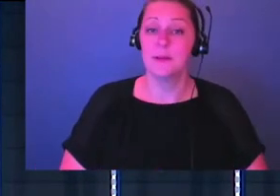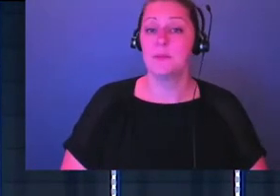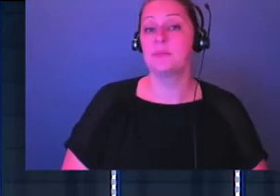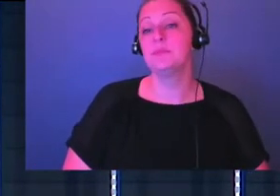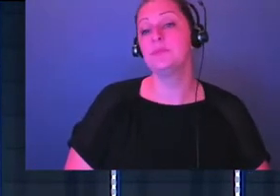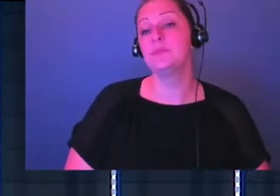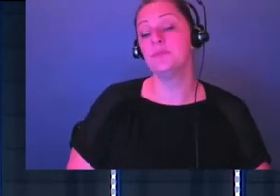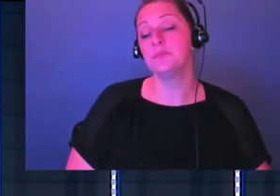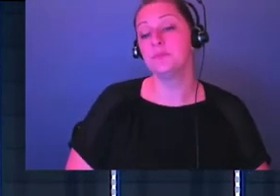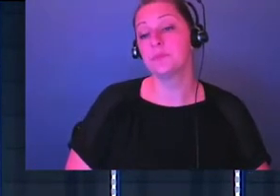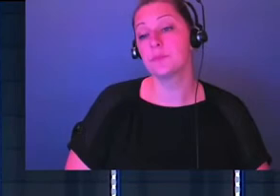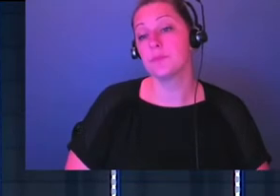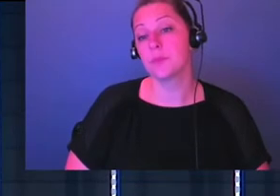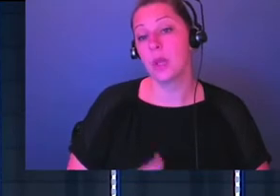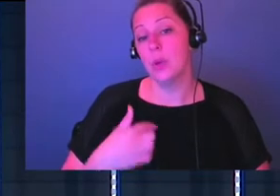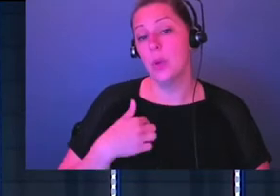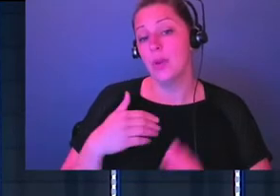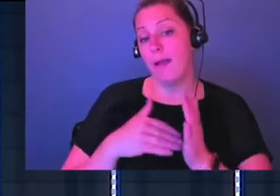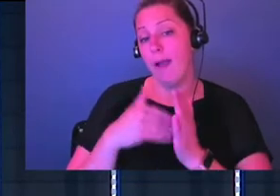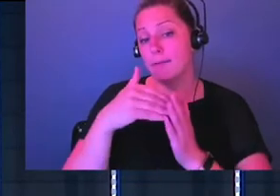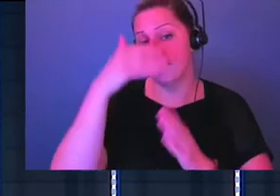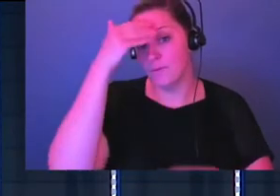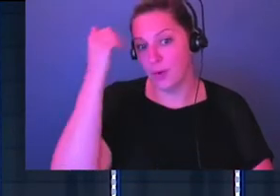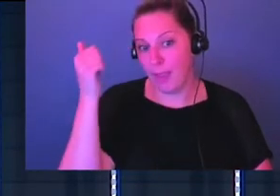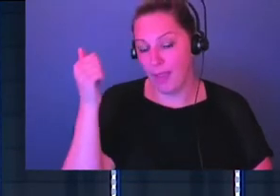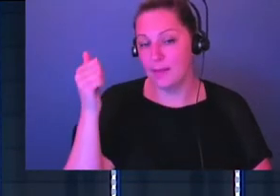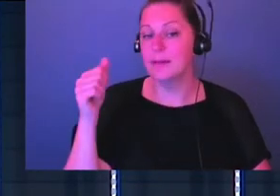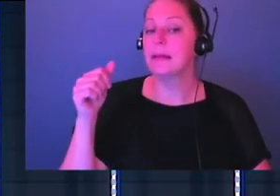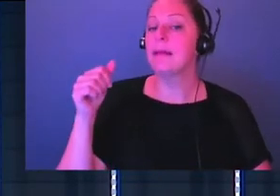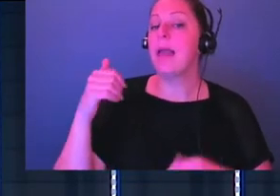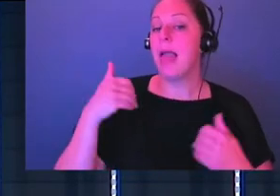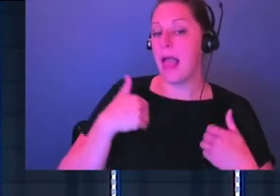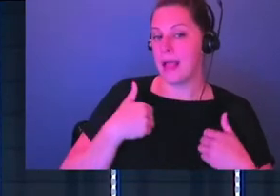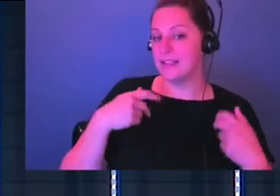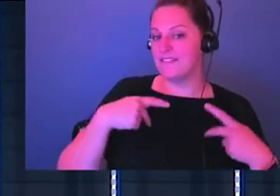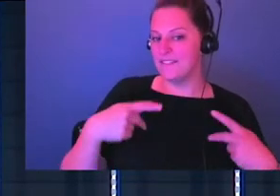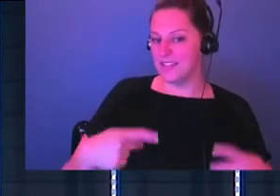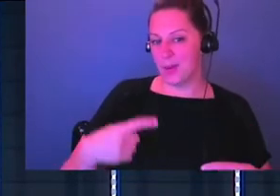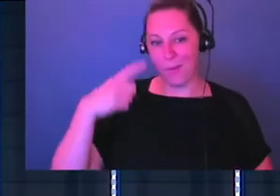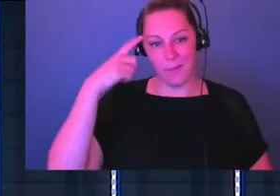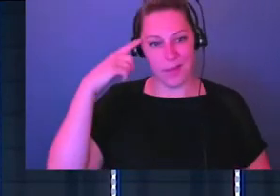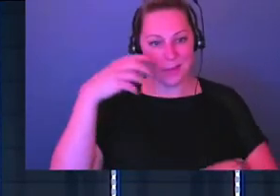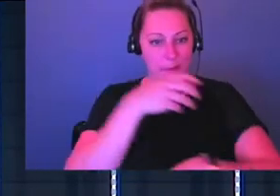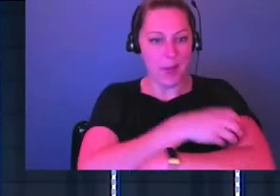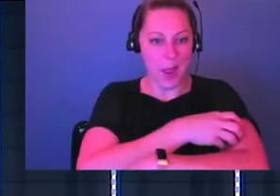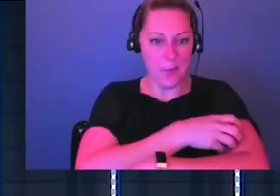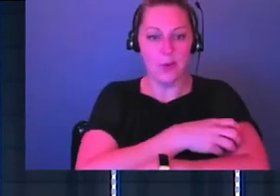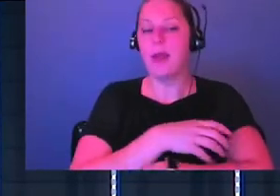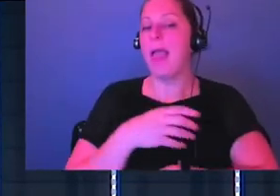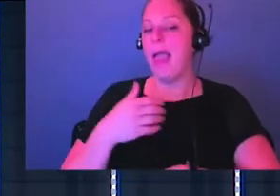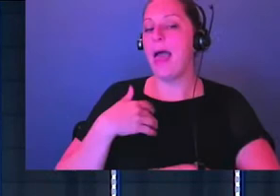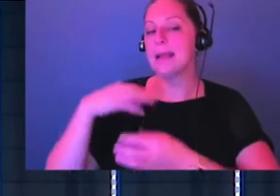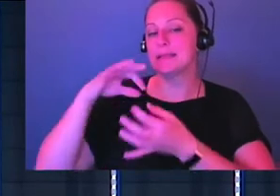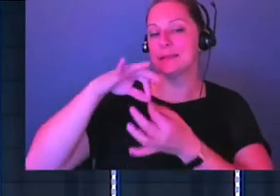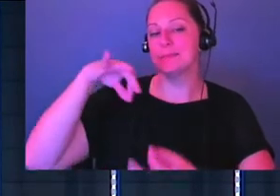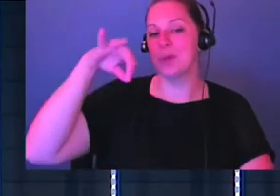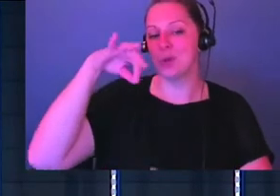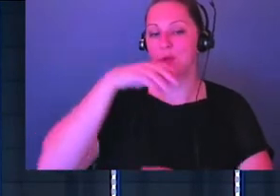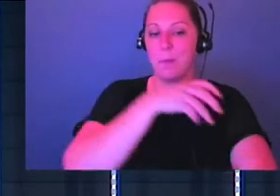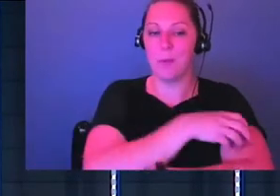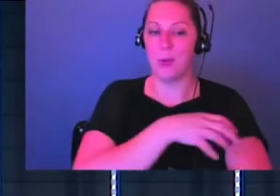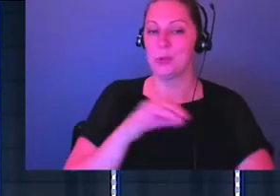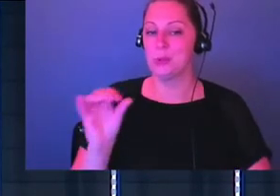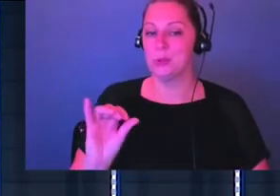one thing that we often forget is, yes, it has power physically, mentally, emotionally, but music also has power spiritually. Okay.